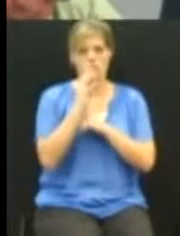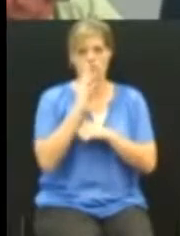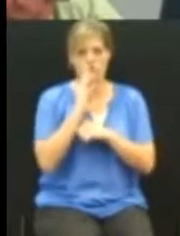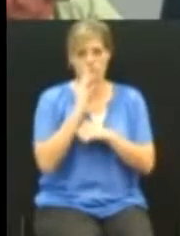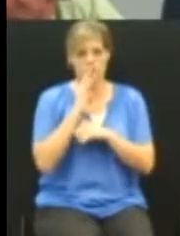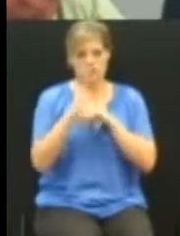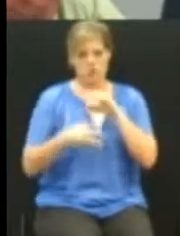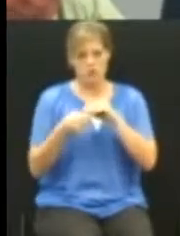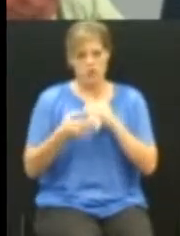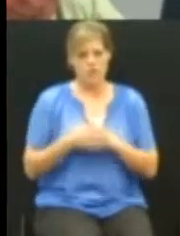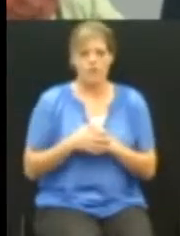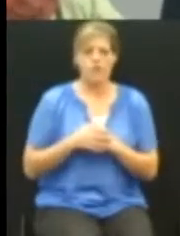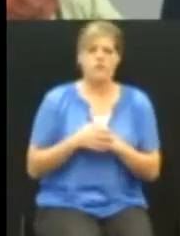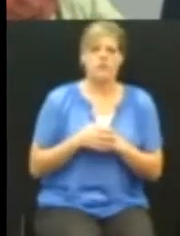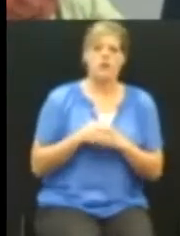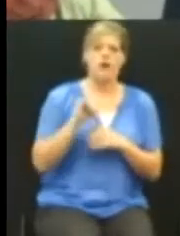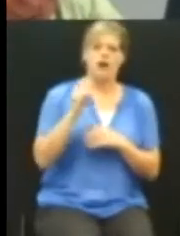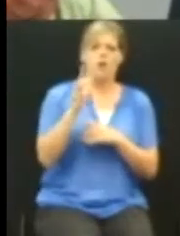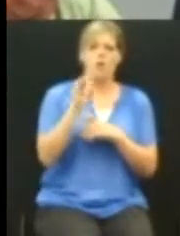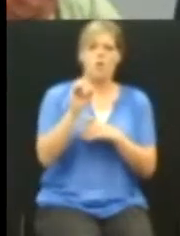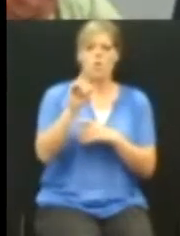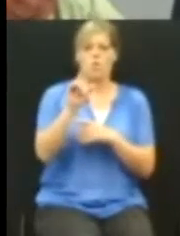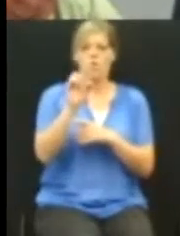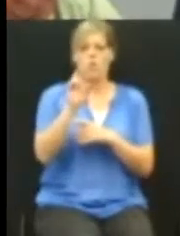We'll go ahead and get started. Idaho lorax.